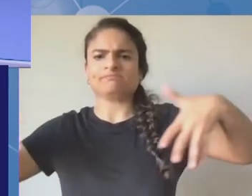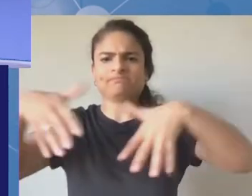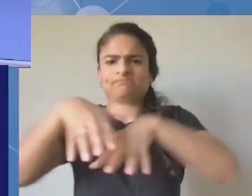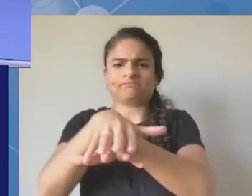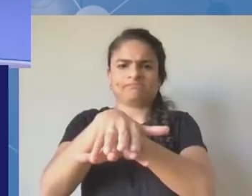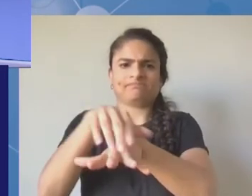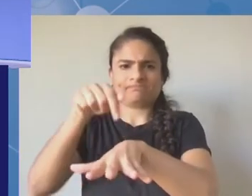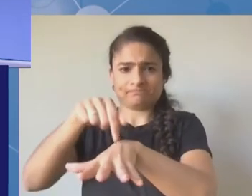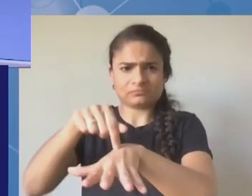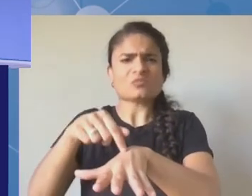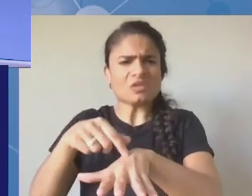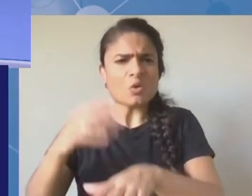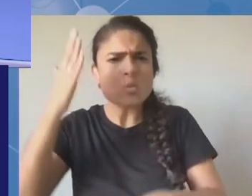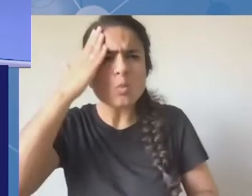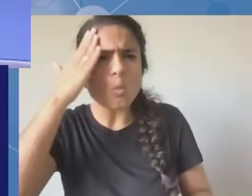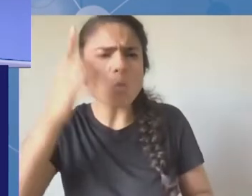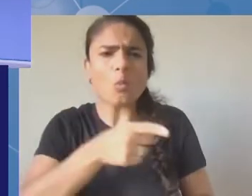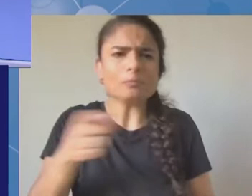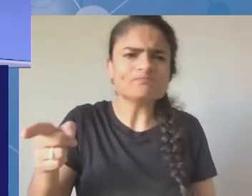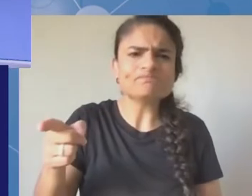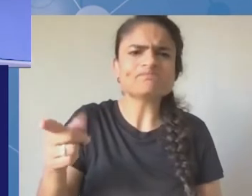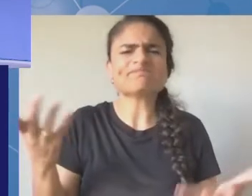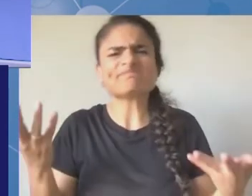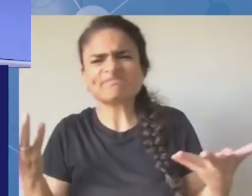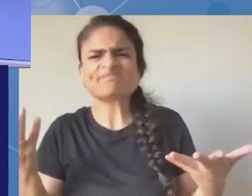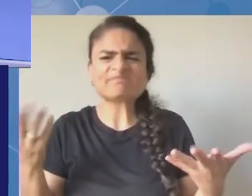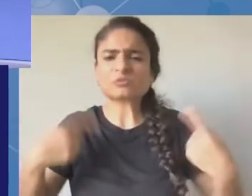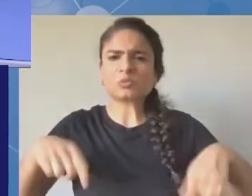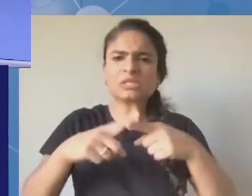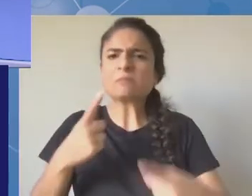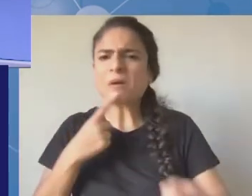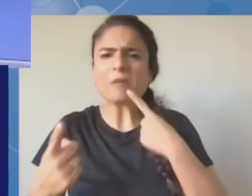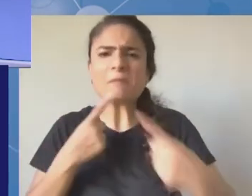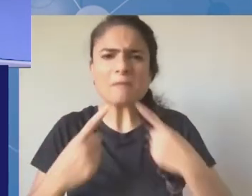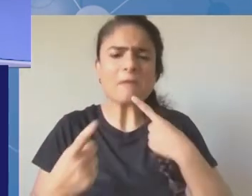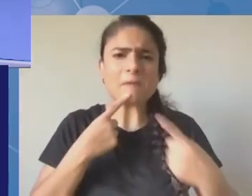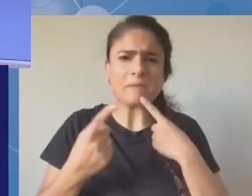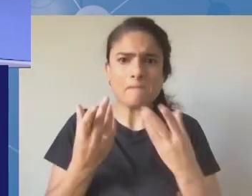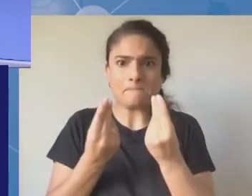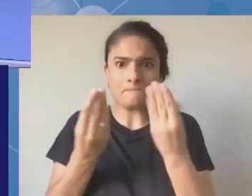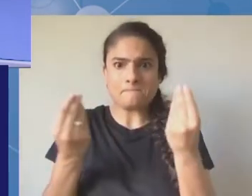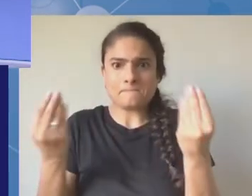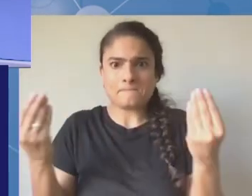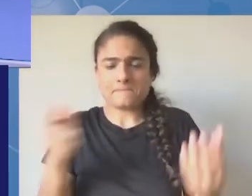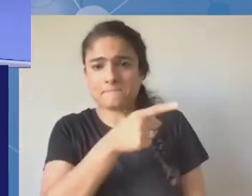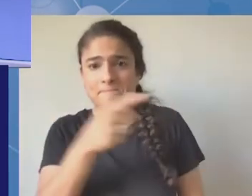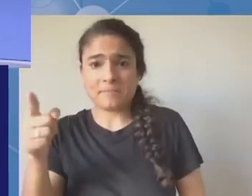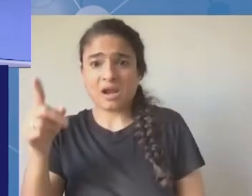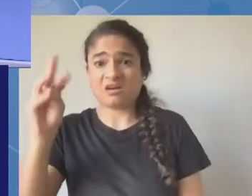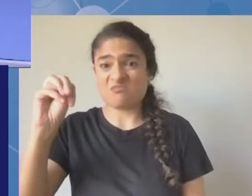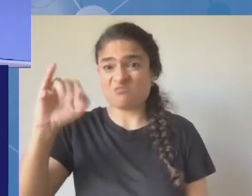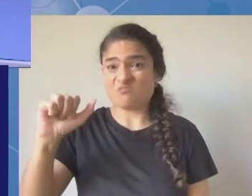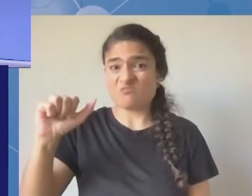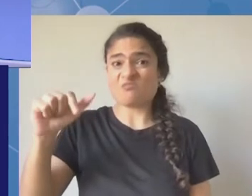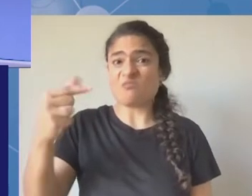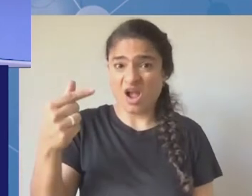in there we couldn't find a youth being part of the panel and it is